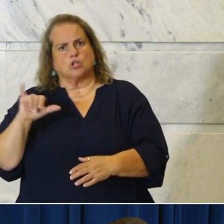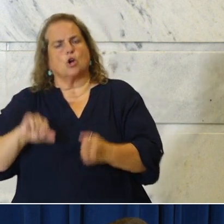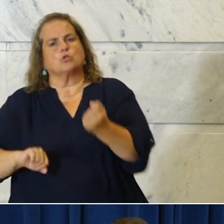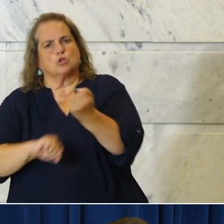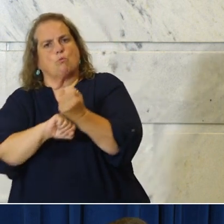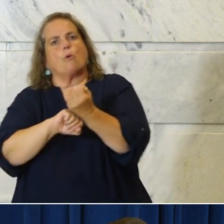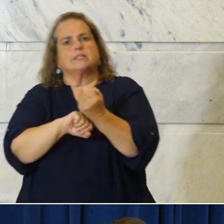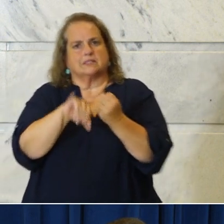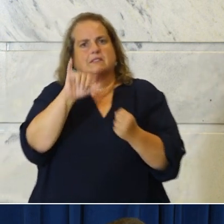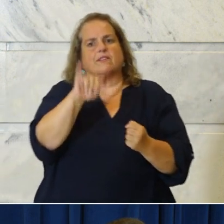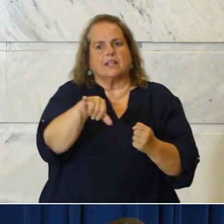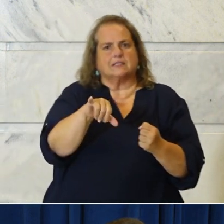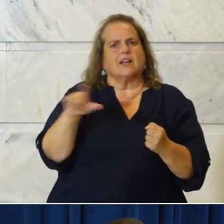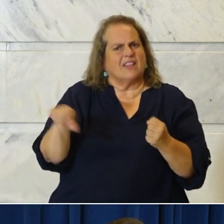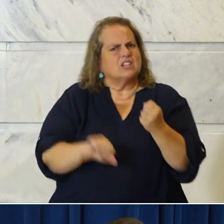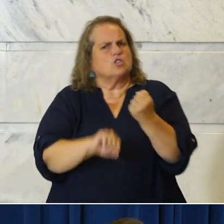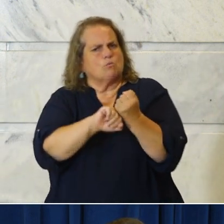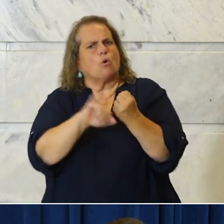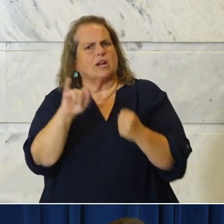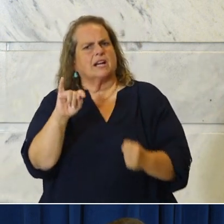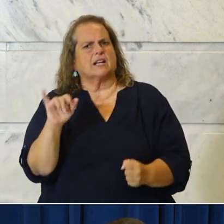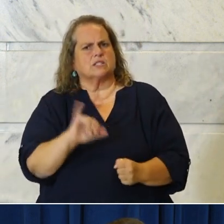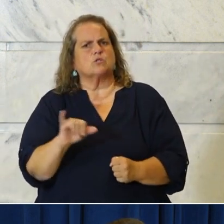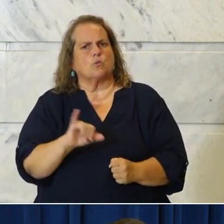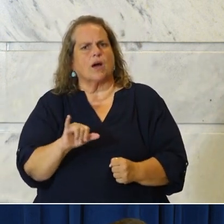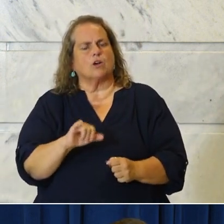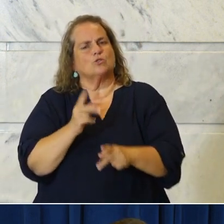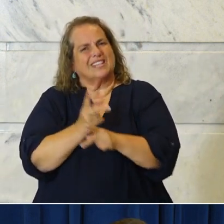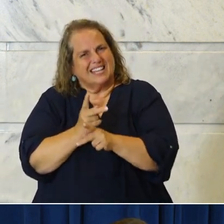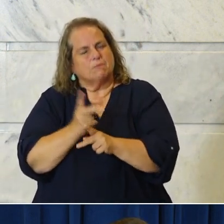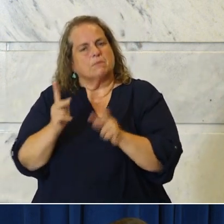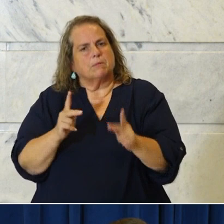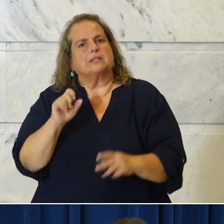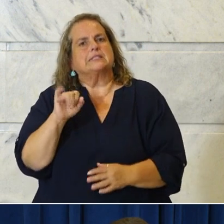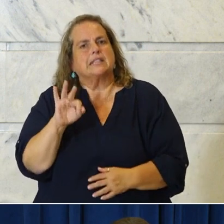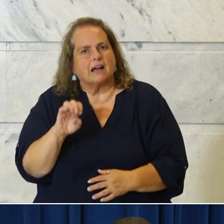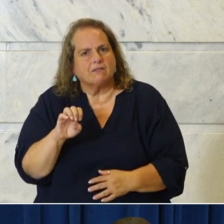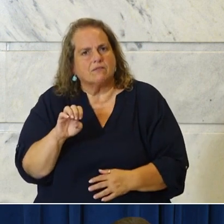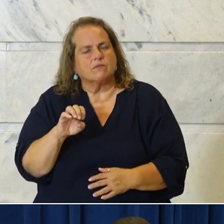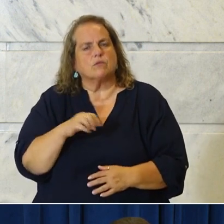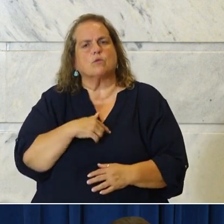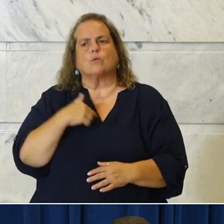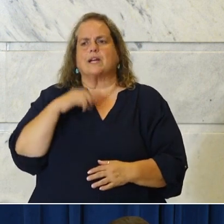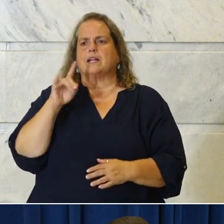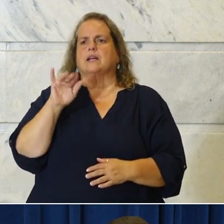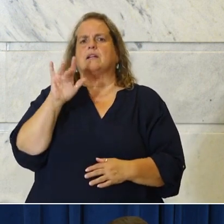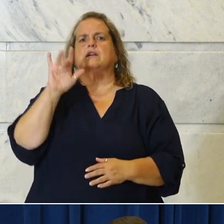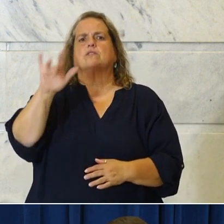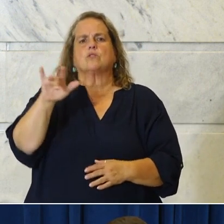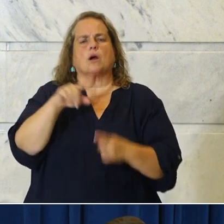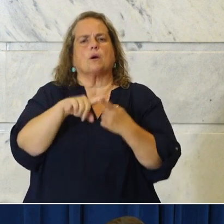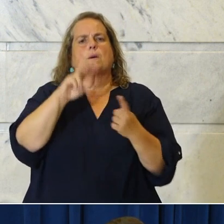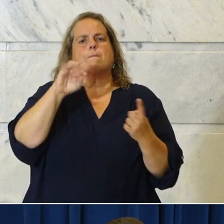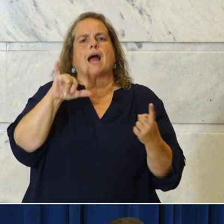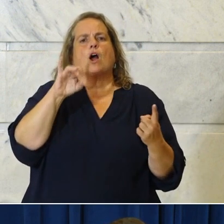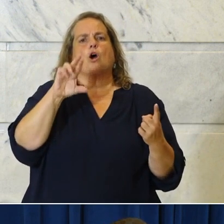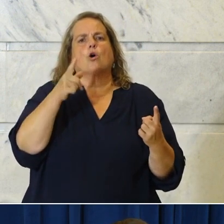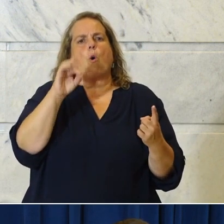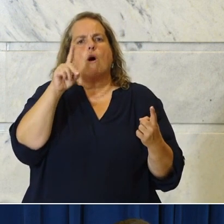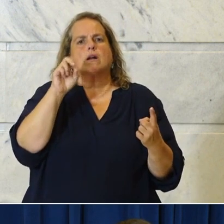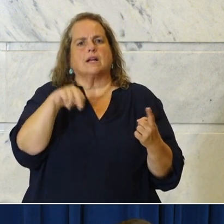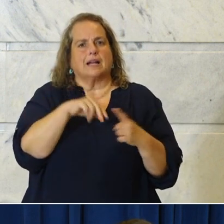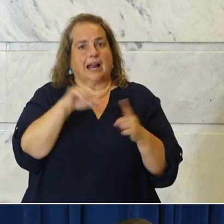this additional step to keep members safe. I know we reached out to Mayor Gordon of Lexington.